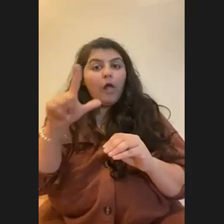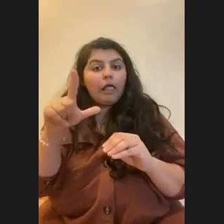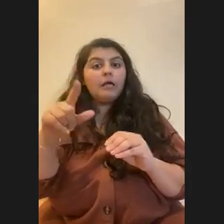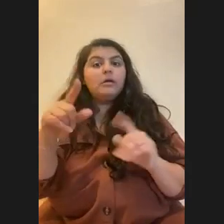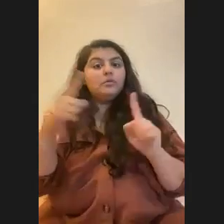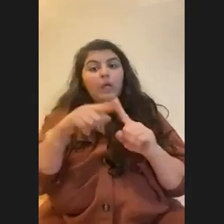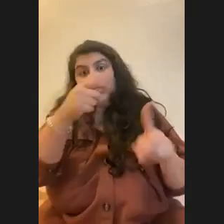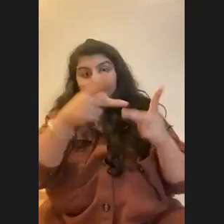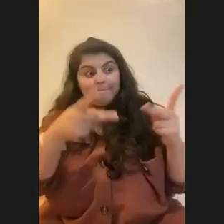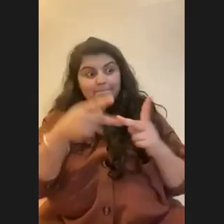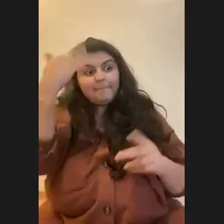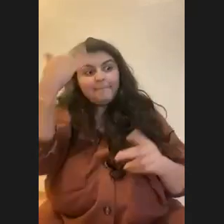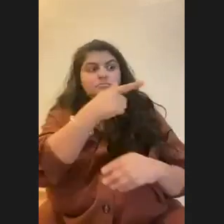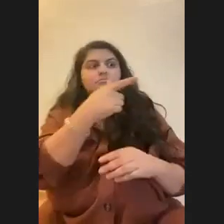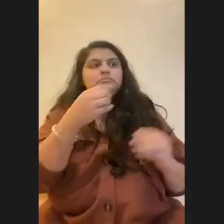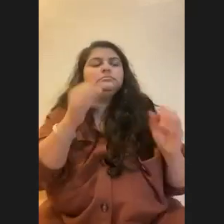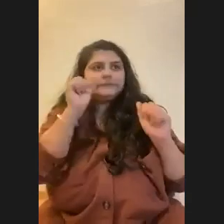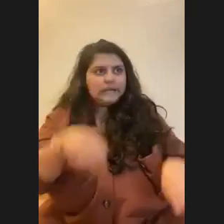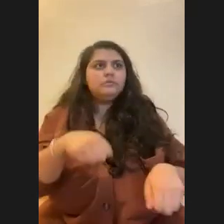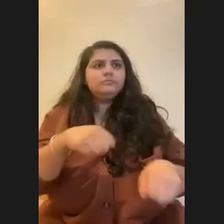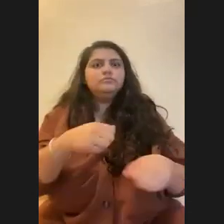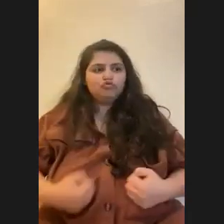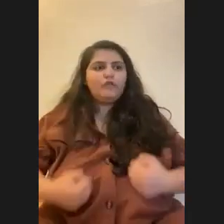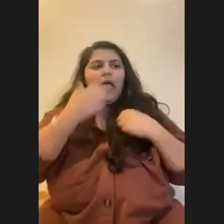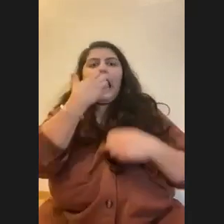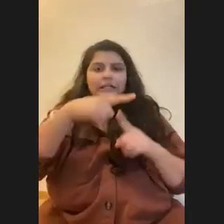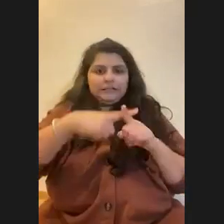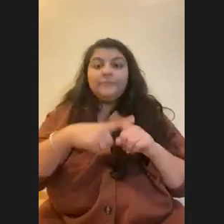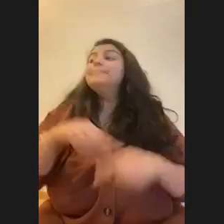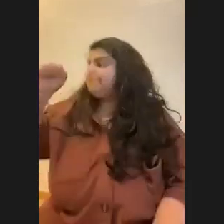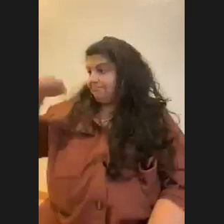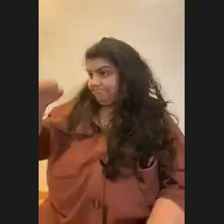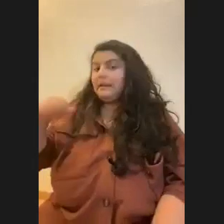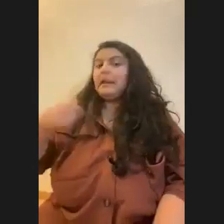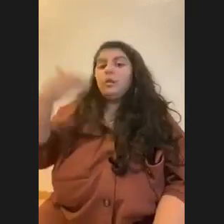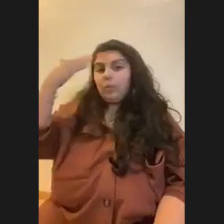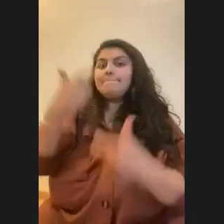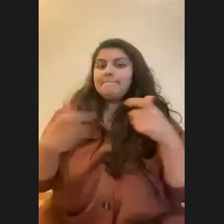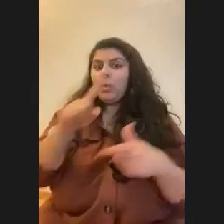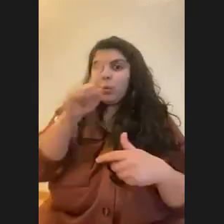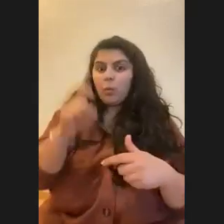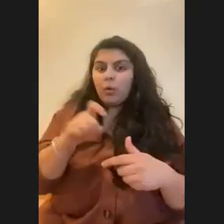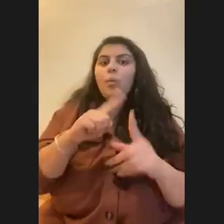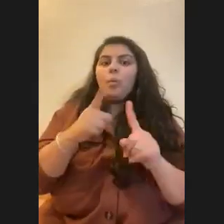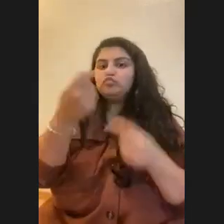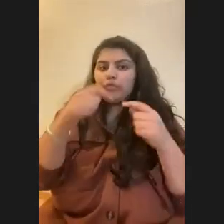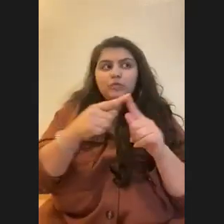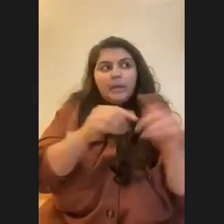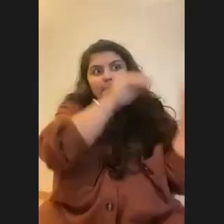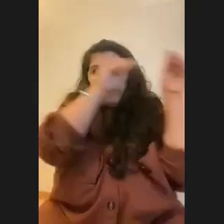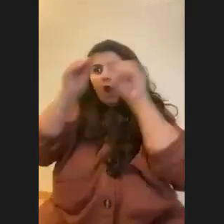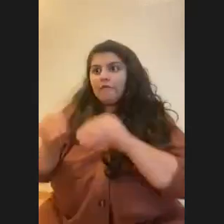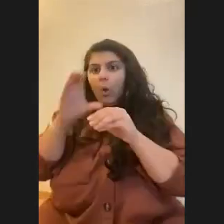of hot temperatures? Yeah. So that's kind of what I was saying. It's like the big question right now of when you're trying to transplant coral,